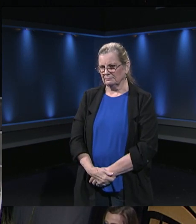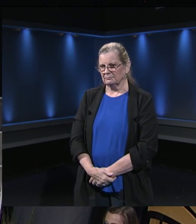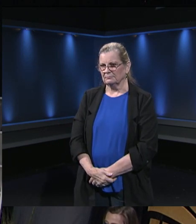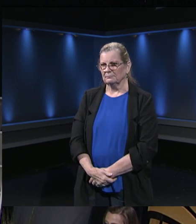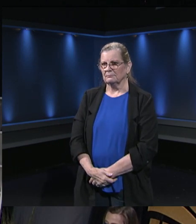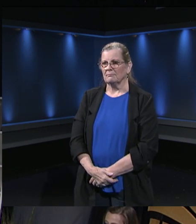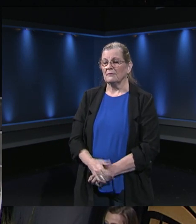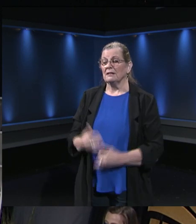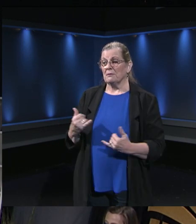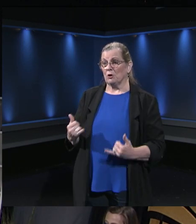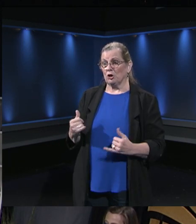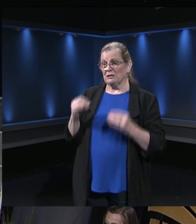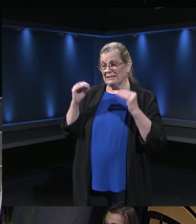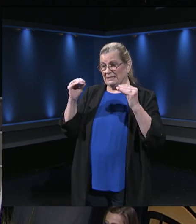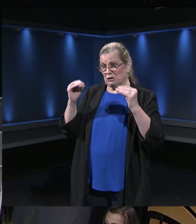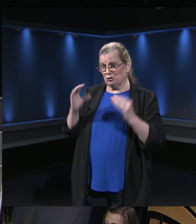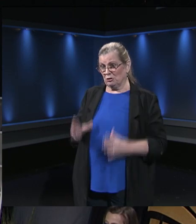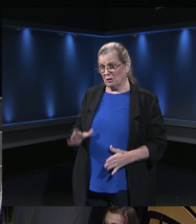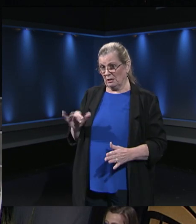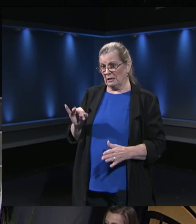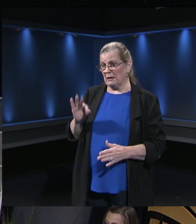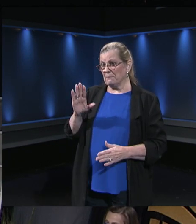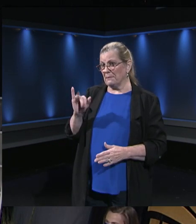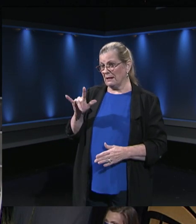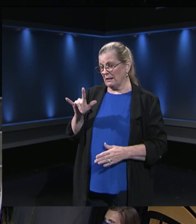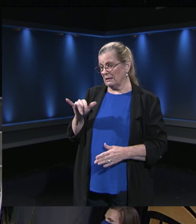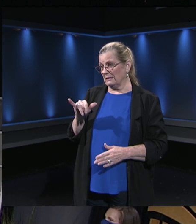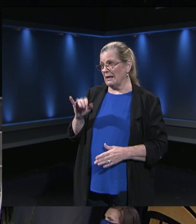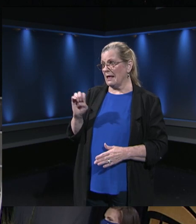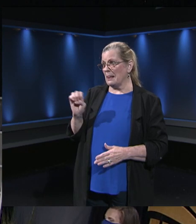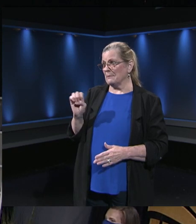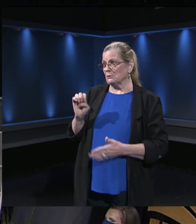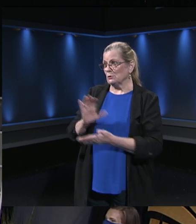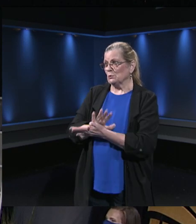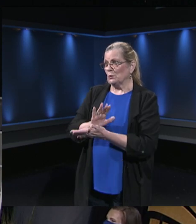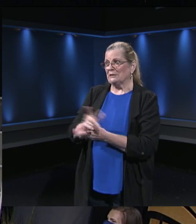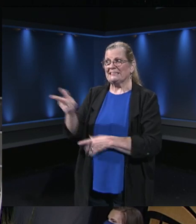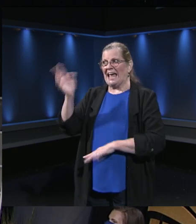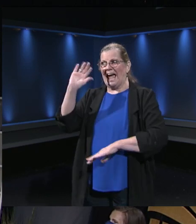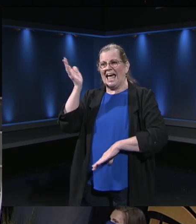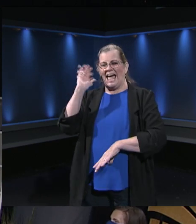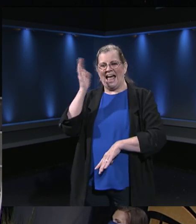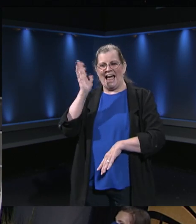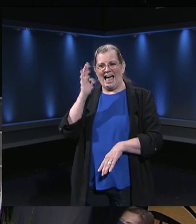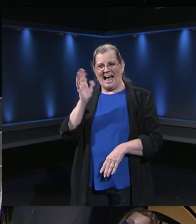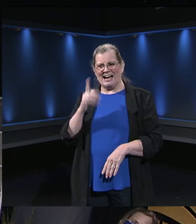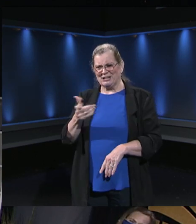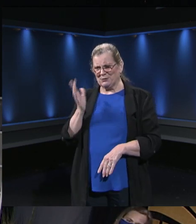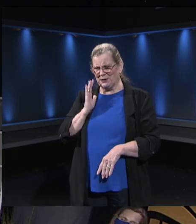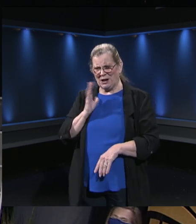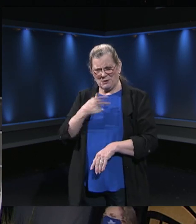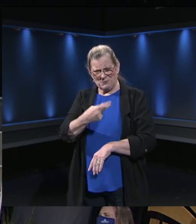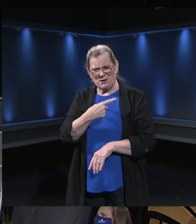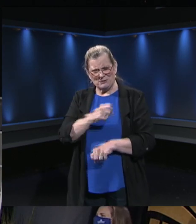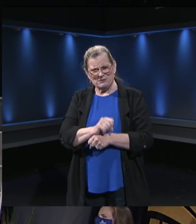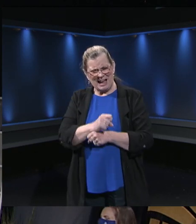teacher at Bailey's Elementary. Hi, Leona. We've done some work together as well. I know that name.